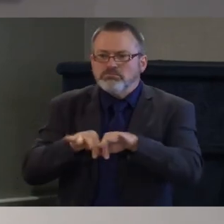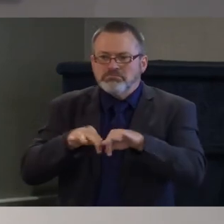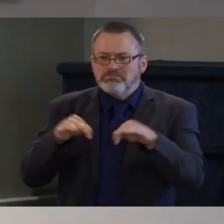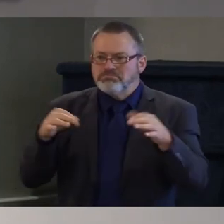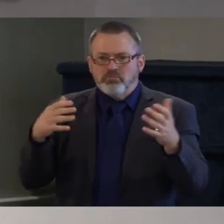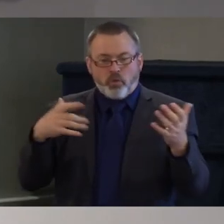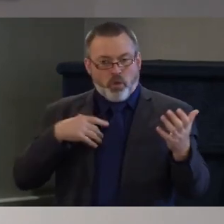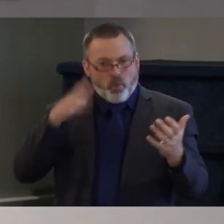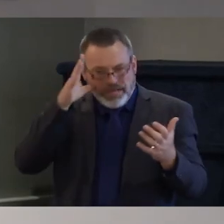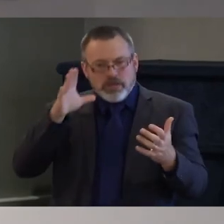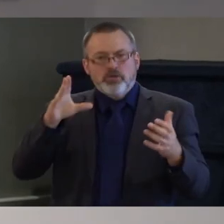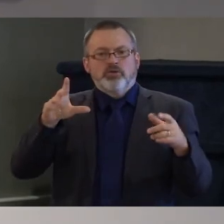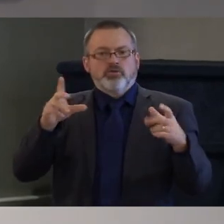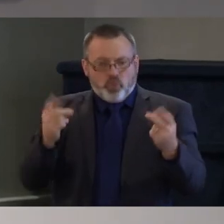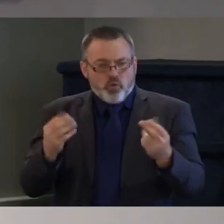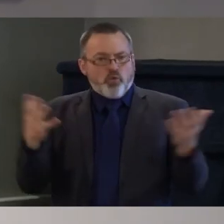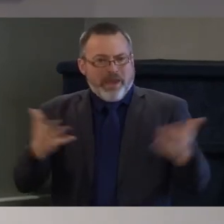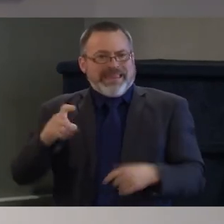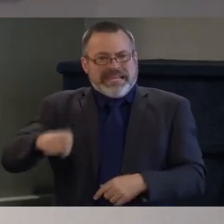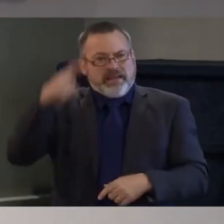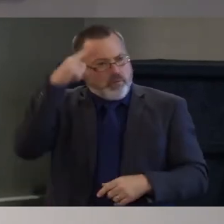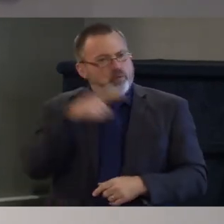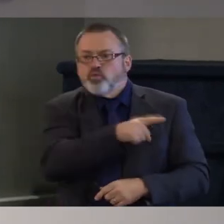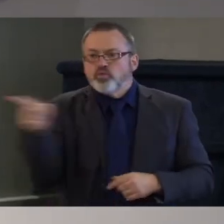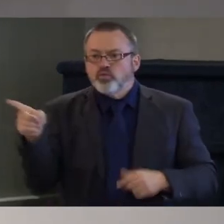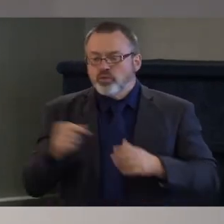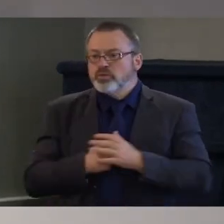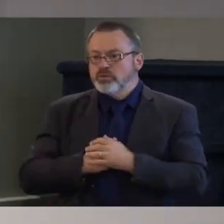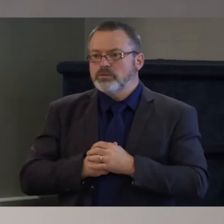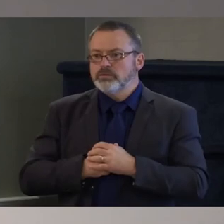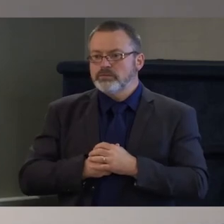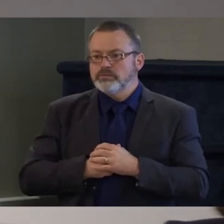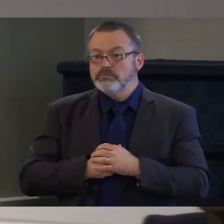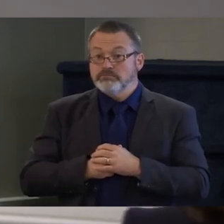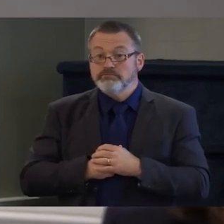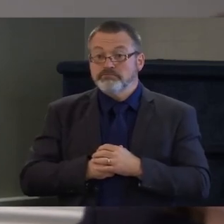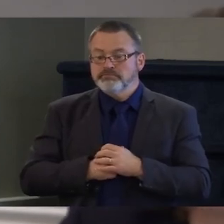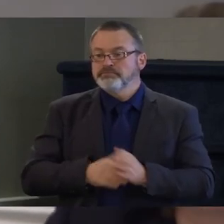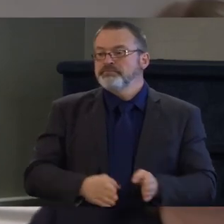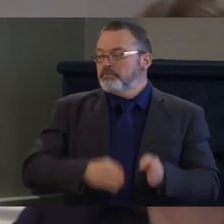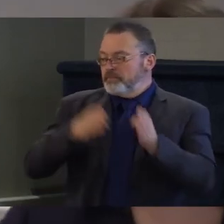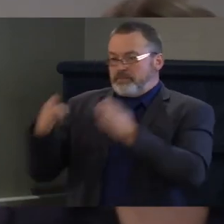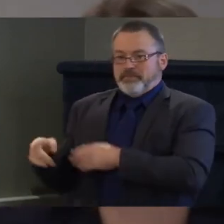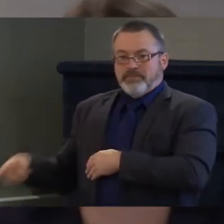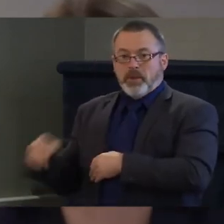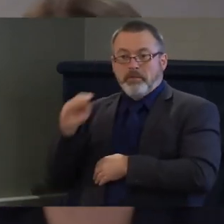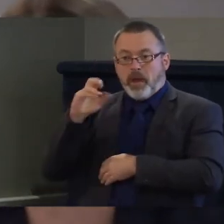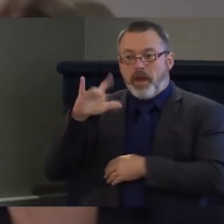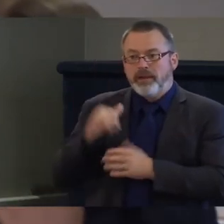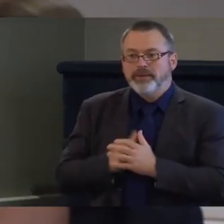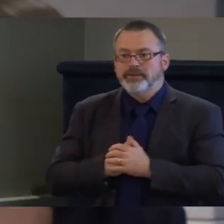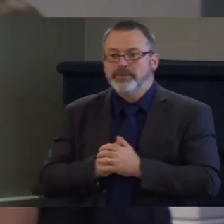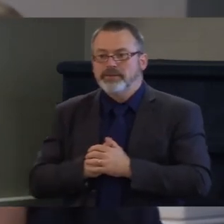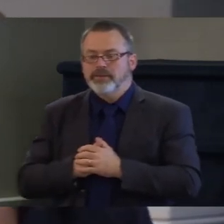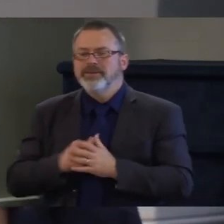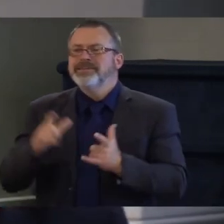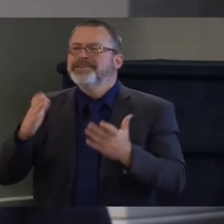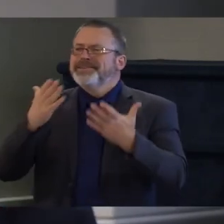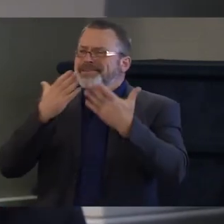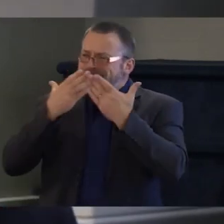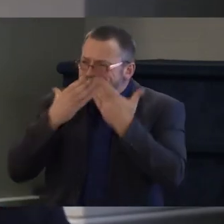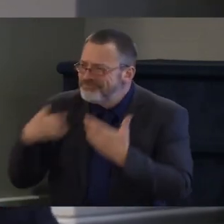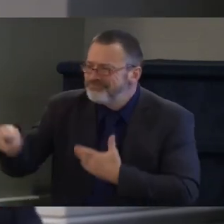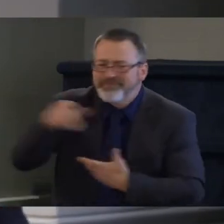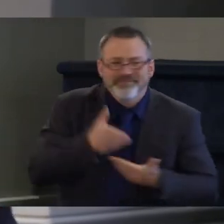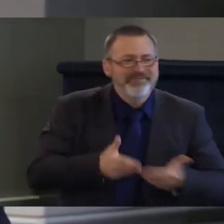when it is what is right and molly gray thank you all so very very much for the invitation to be here today again thank you to